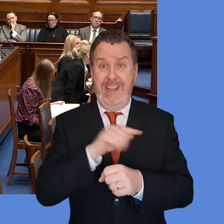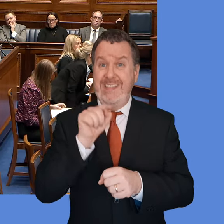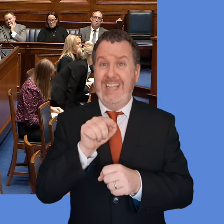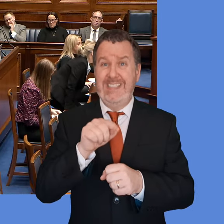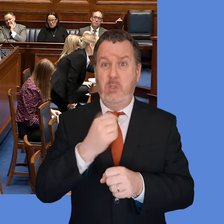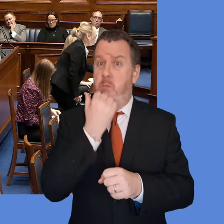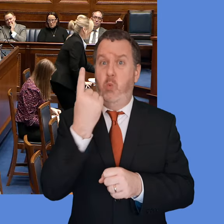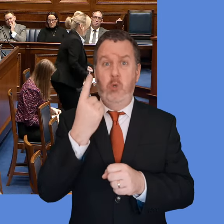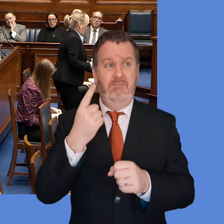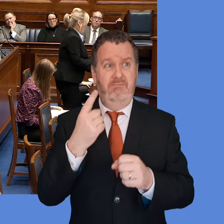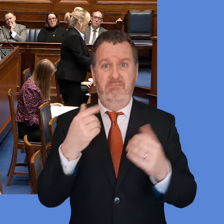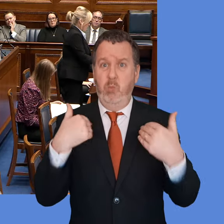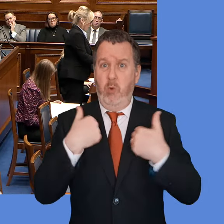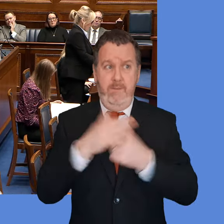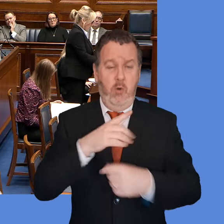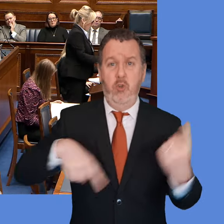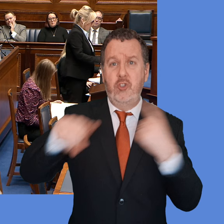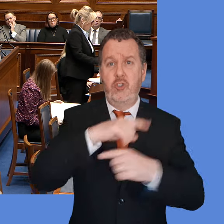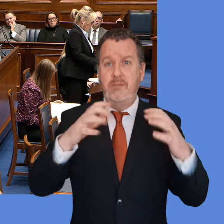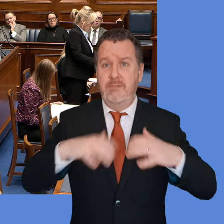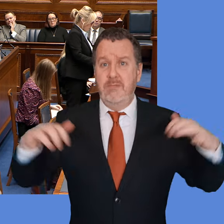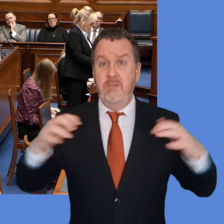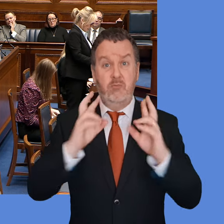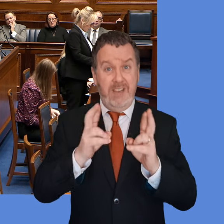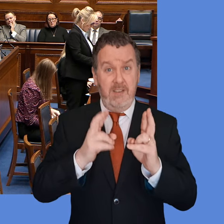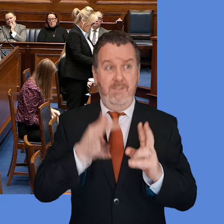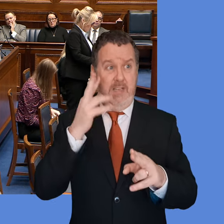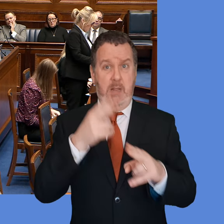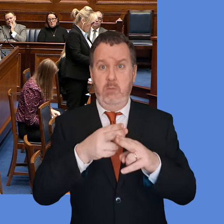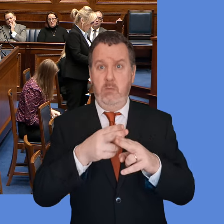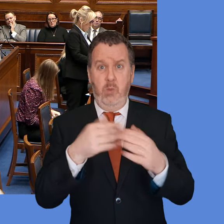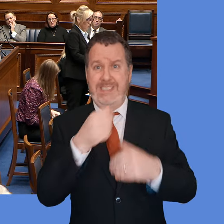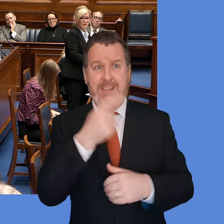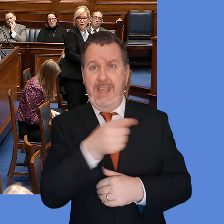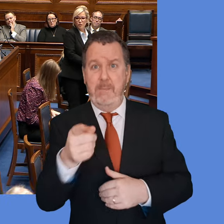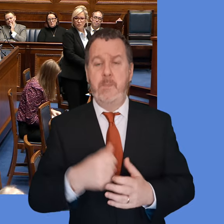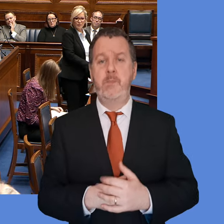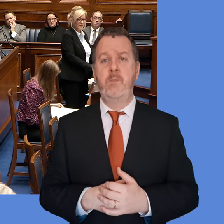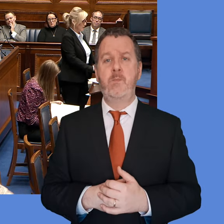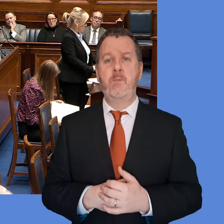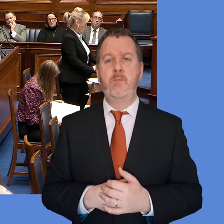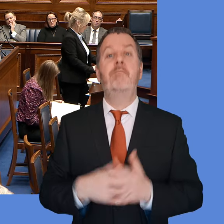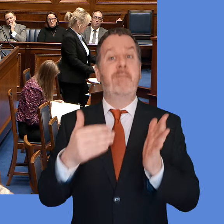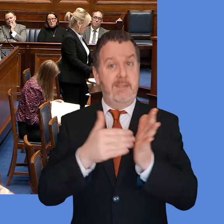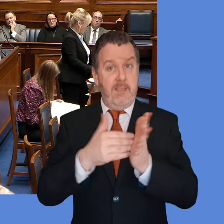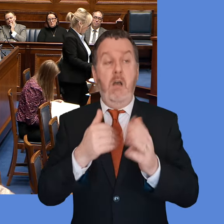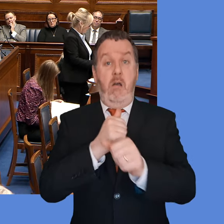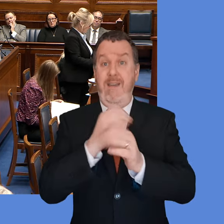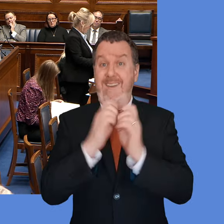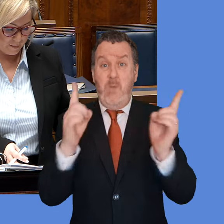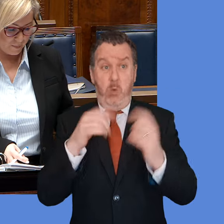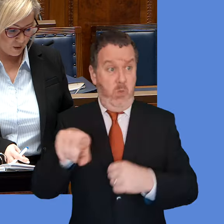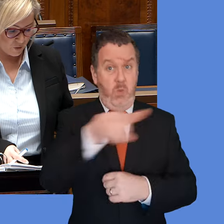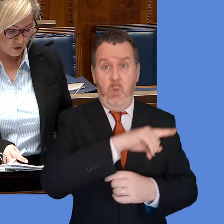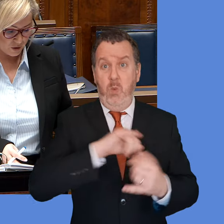First Minister? Yes, I mean absolutely and I'm sure we all as always offer our condolences to all those families that lost a loved one.